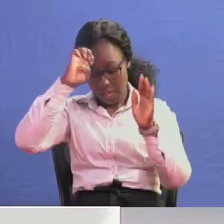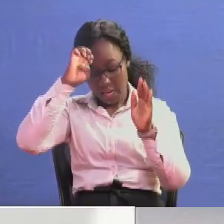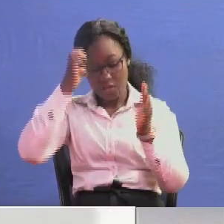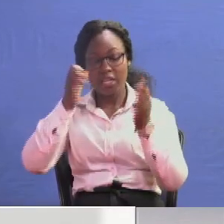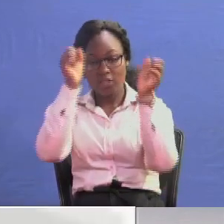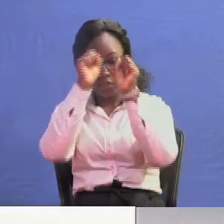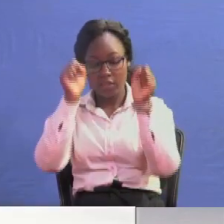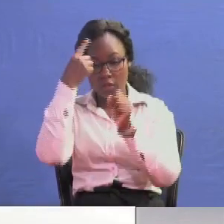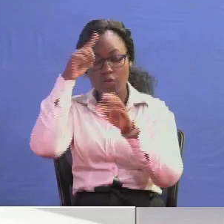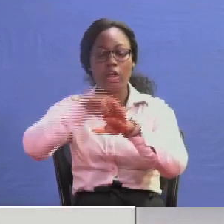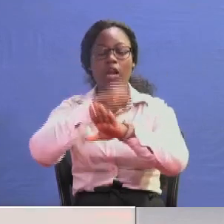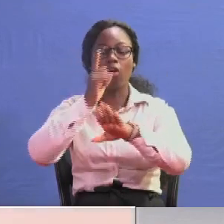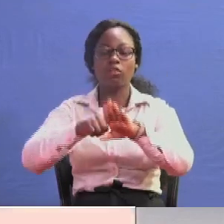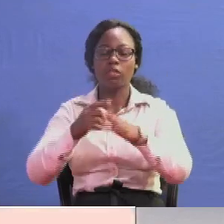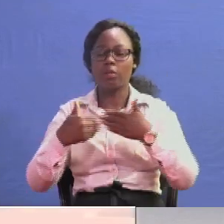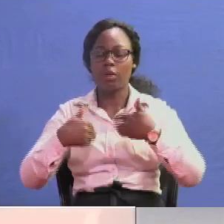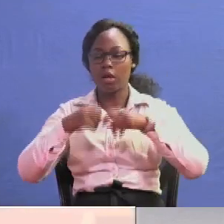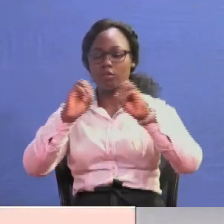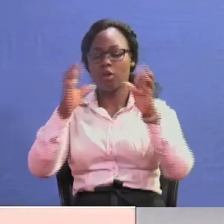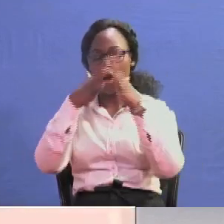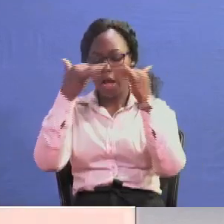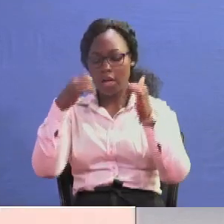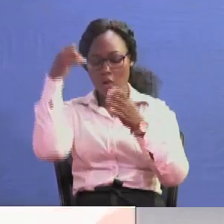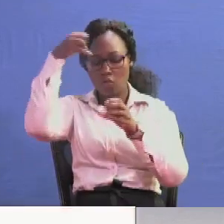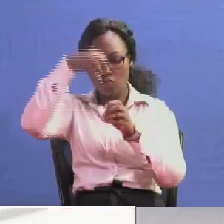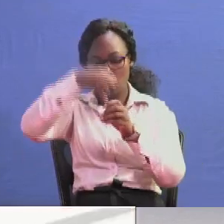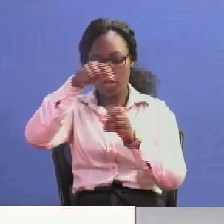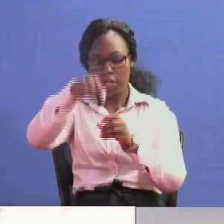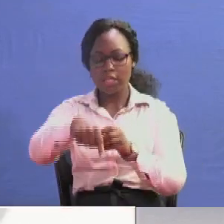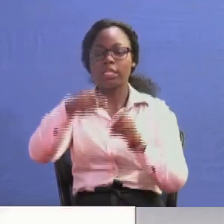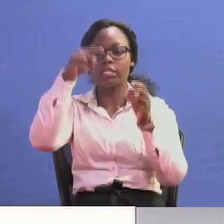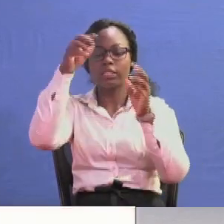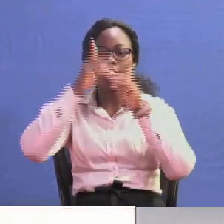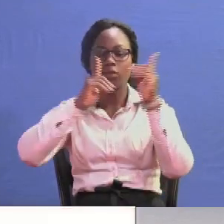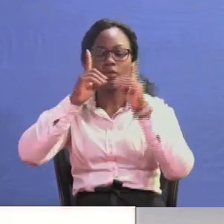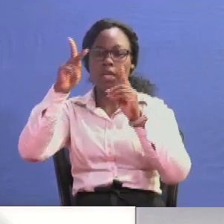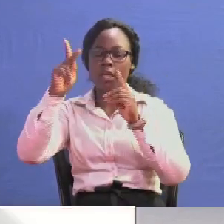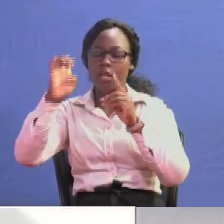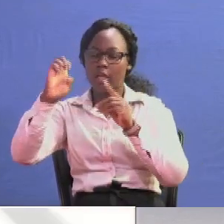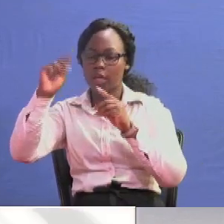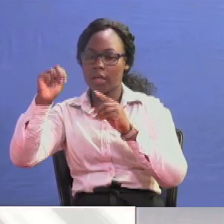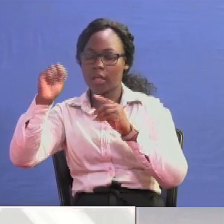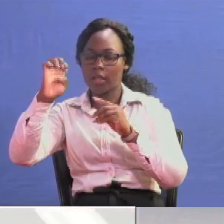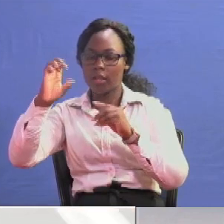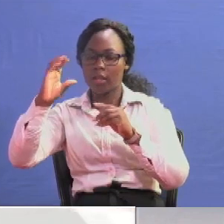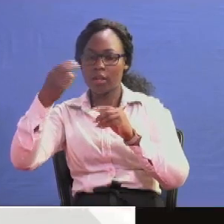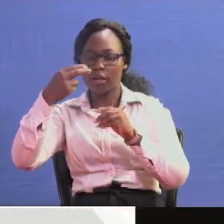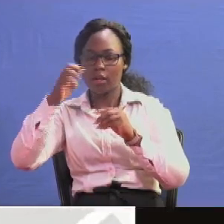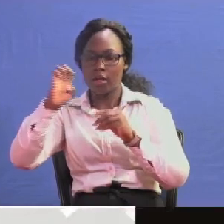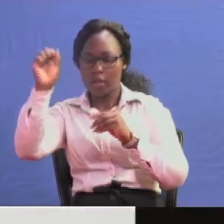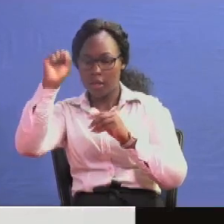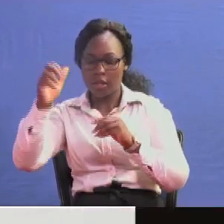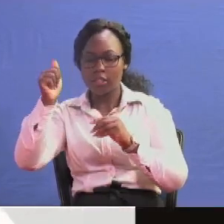a while has been lacking and of course to join me in this discussion is ken a chaser this is the education expert